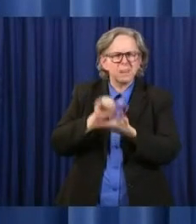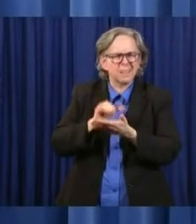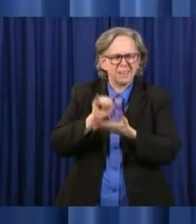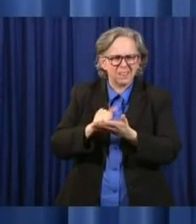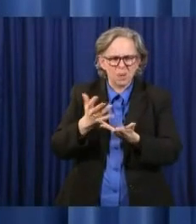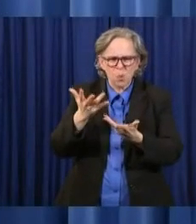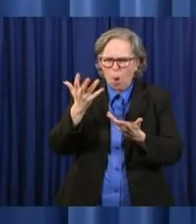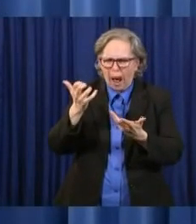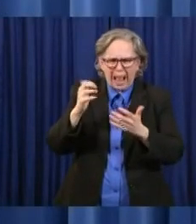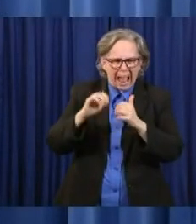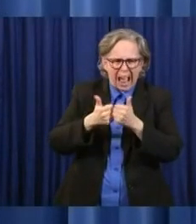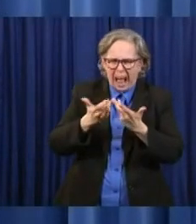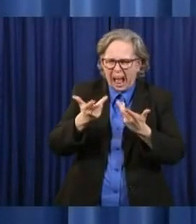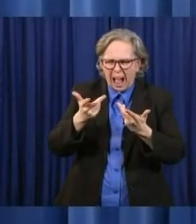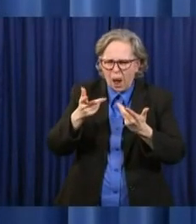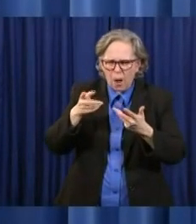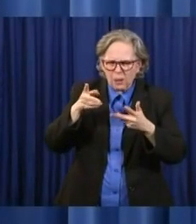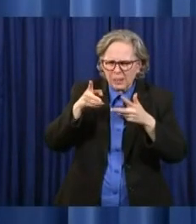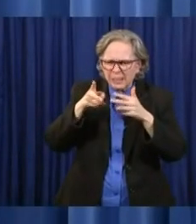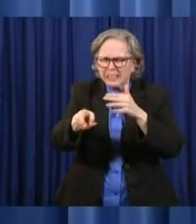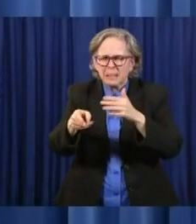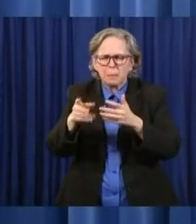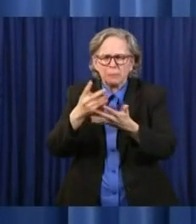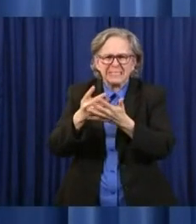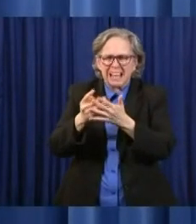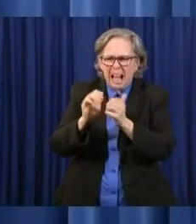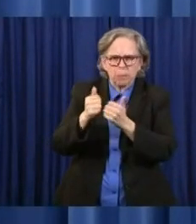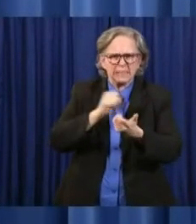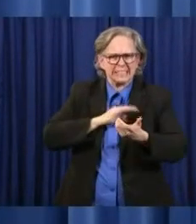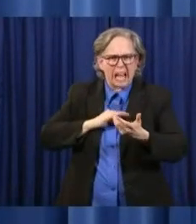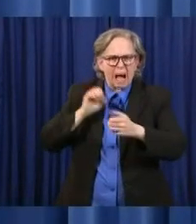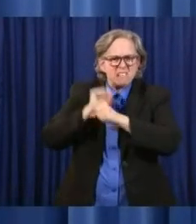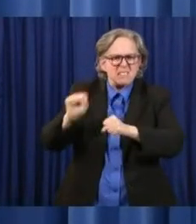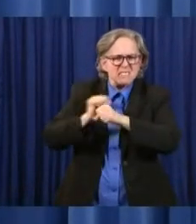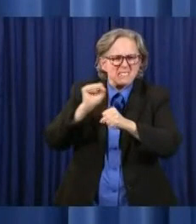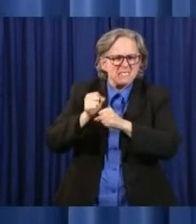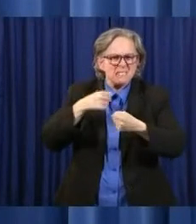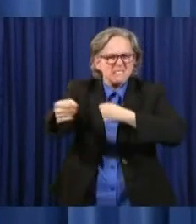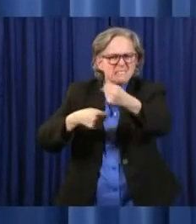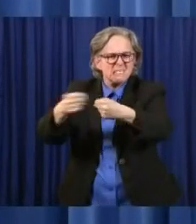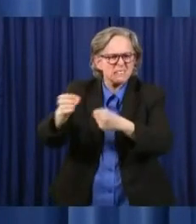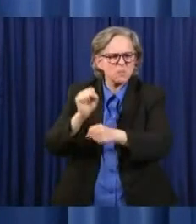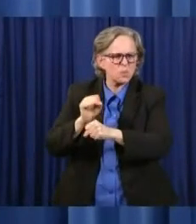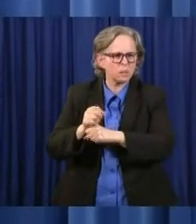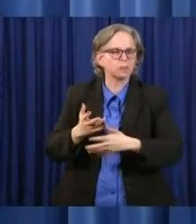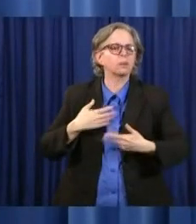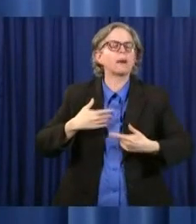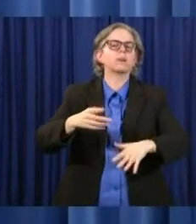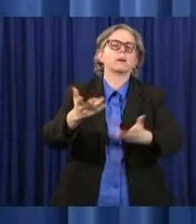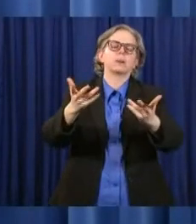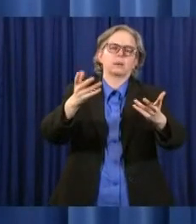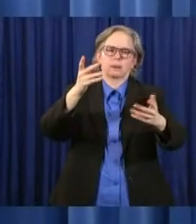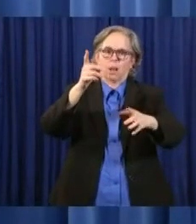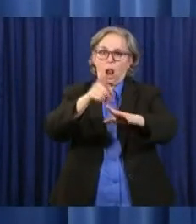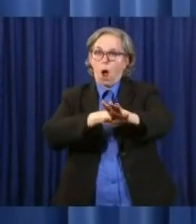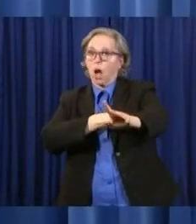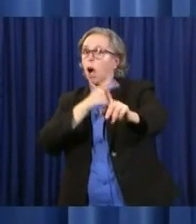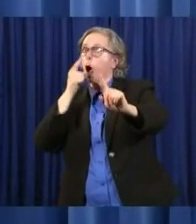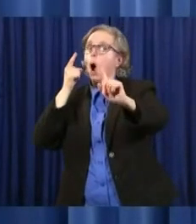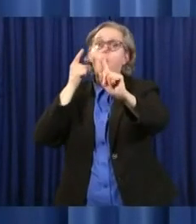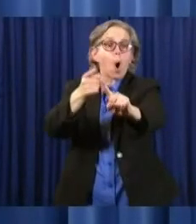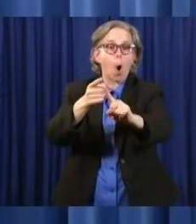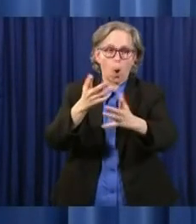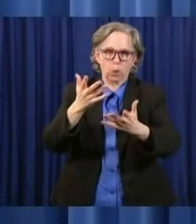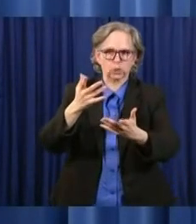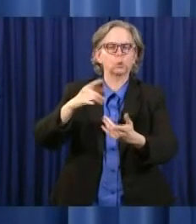the prisons. I think we all have a long-term goal of seeing the numbers come down, but we also have an obligation to